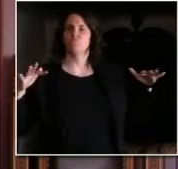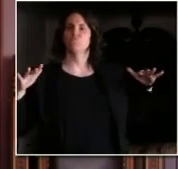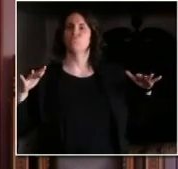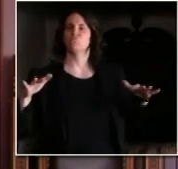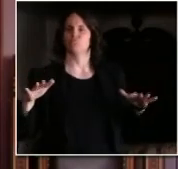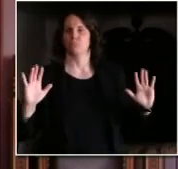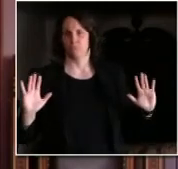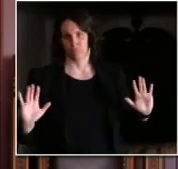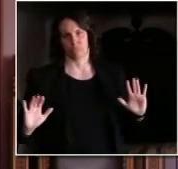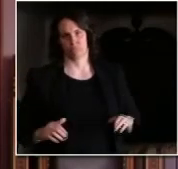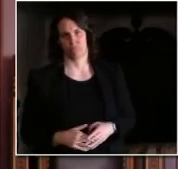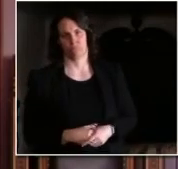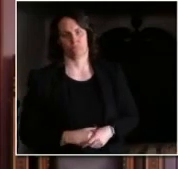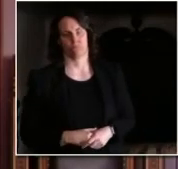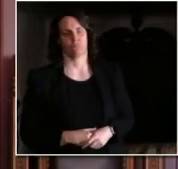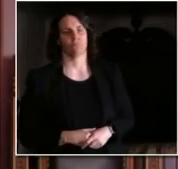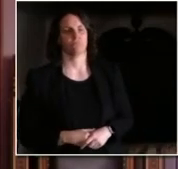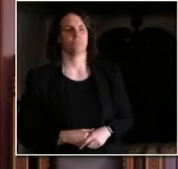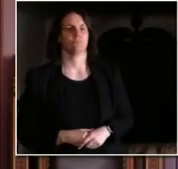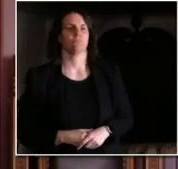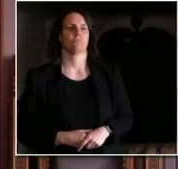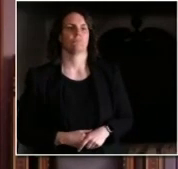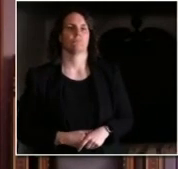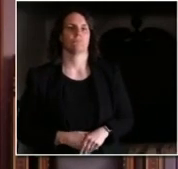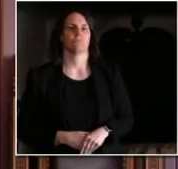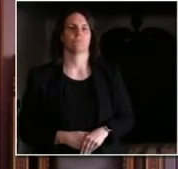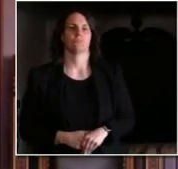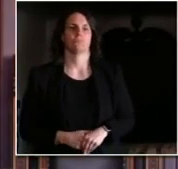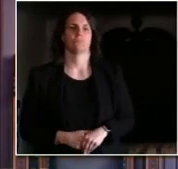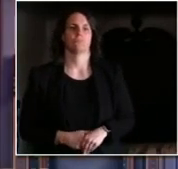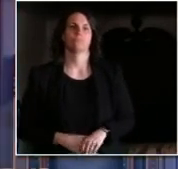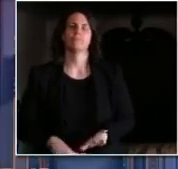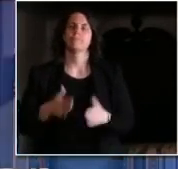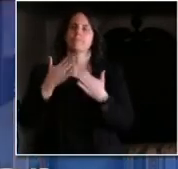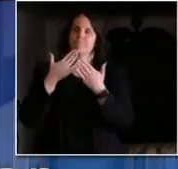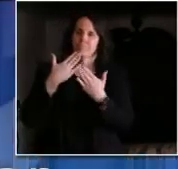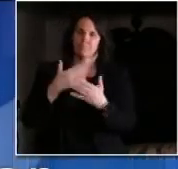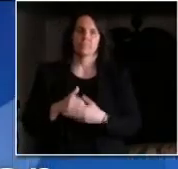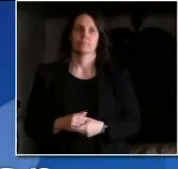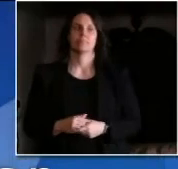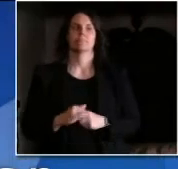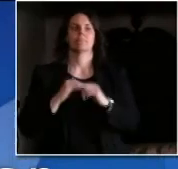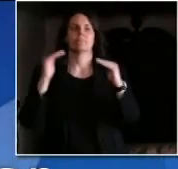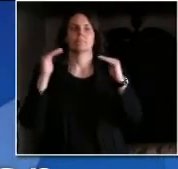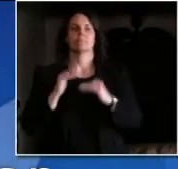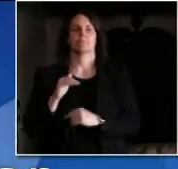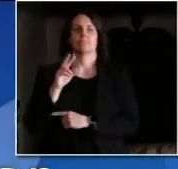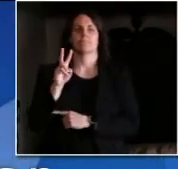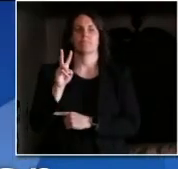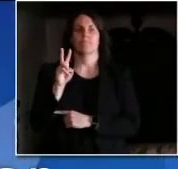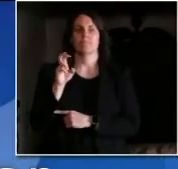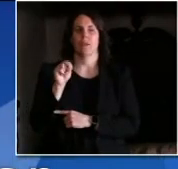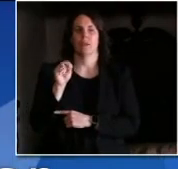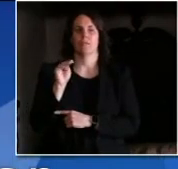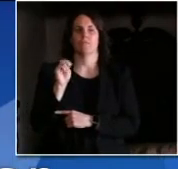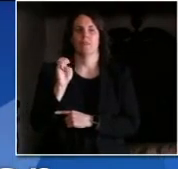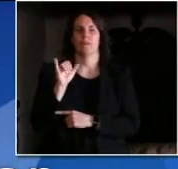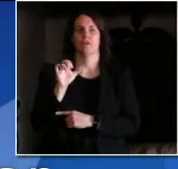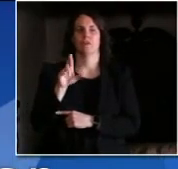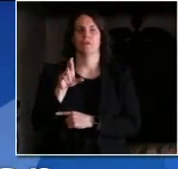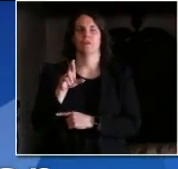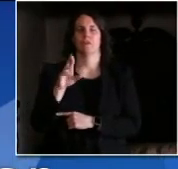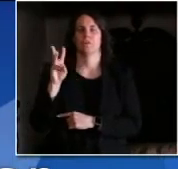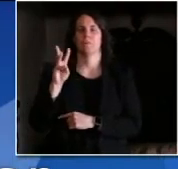the social distancing they need to do thank you now to ben meyer and wxpr public radio in rhinelander